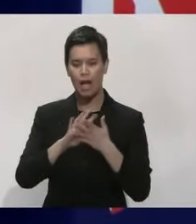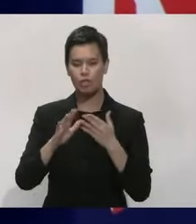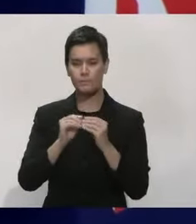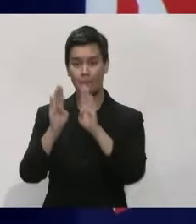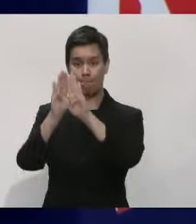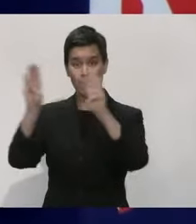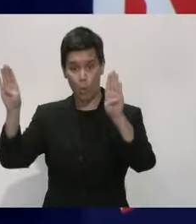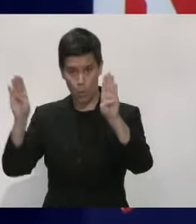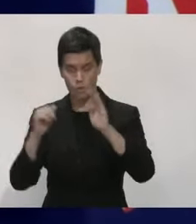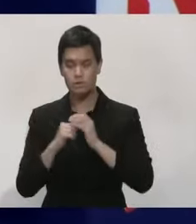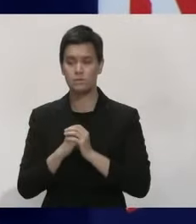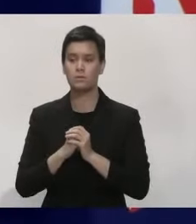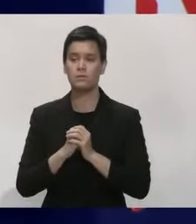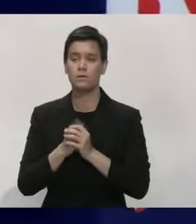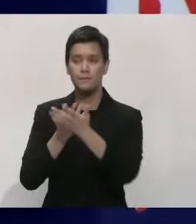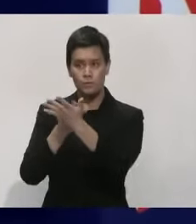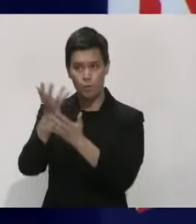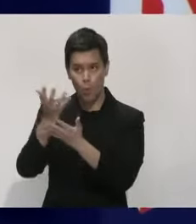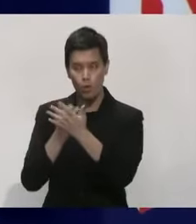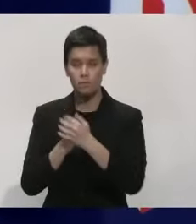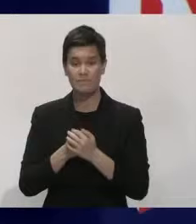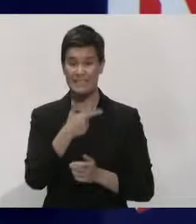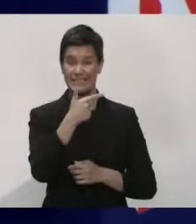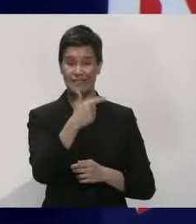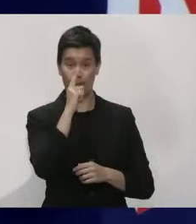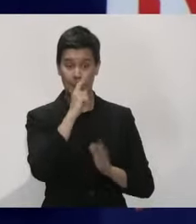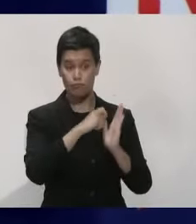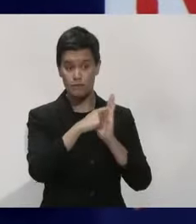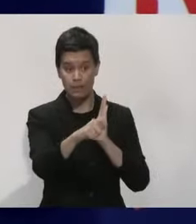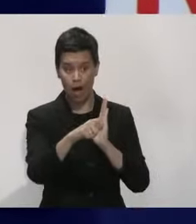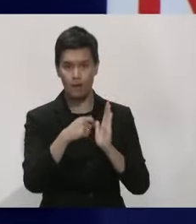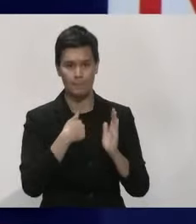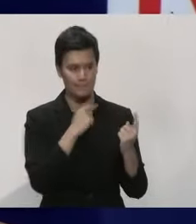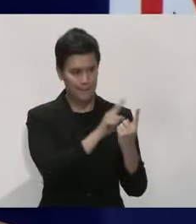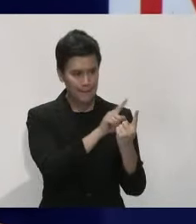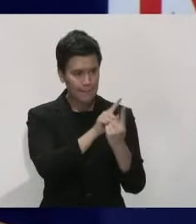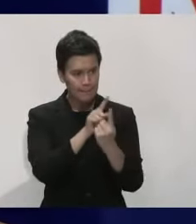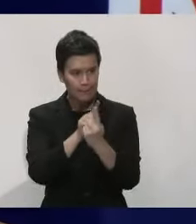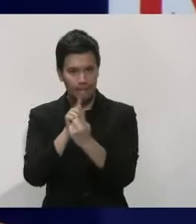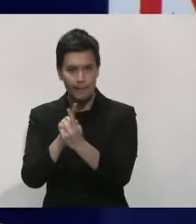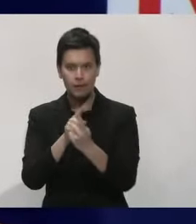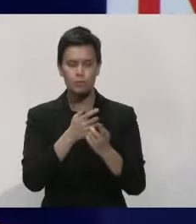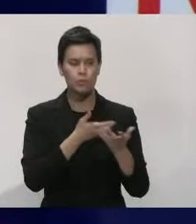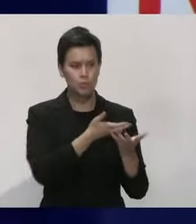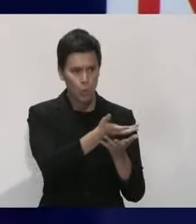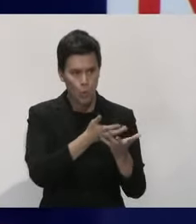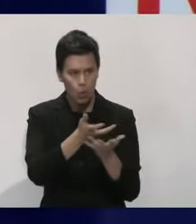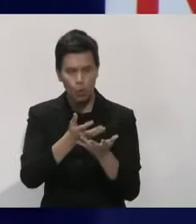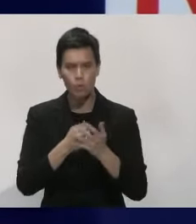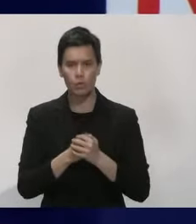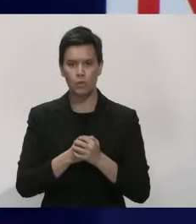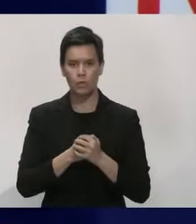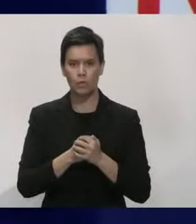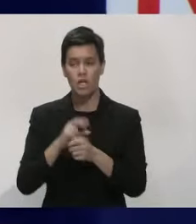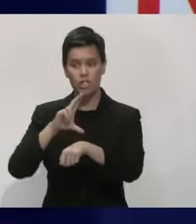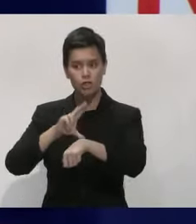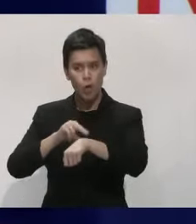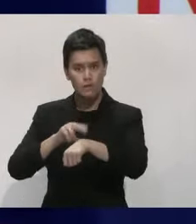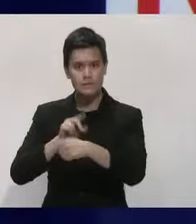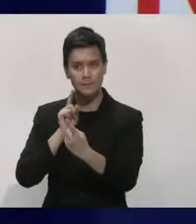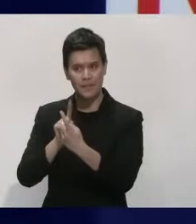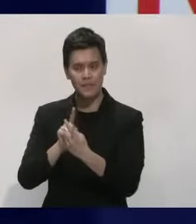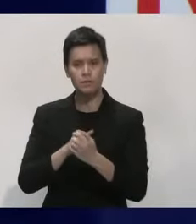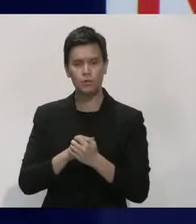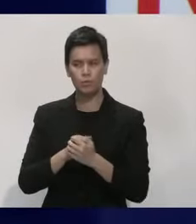executive members who are leaving and spent some time listening to them. I also met with a large group of clinicians to hear their perspective so that I can